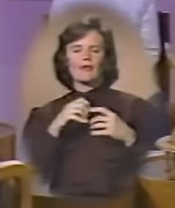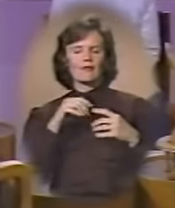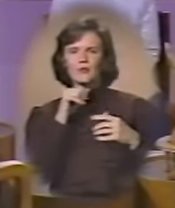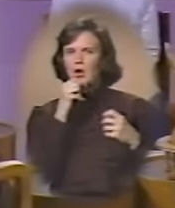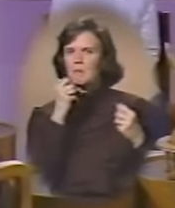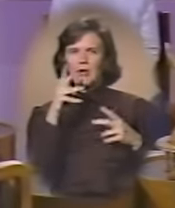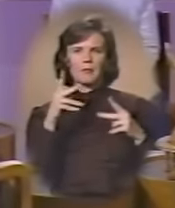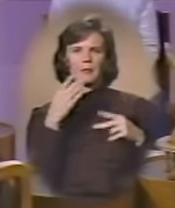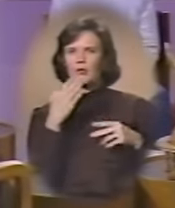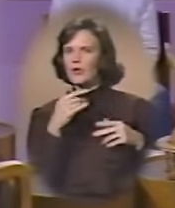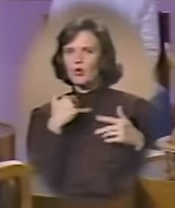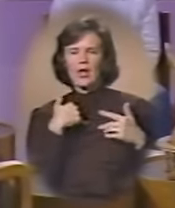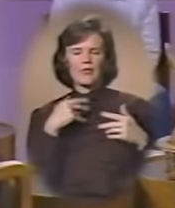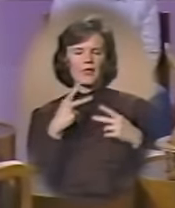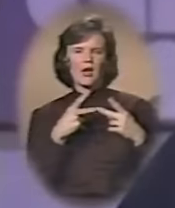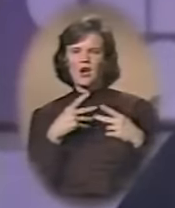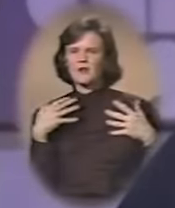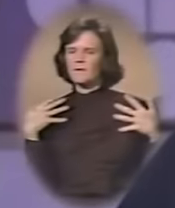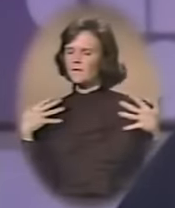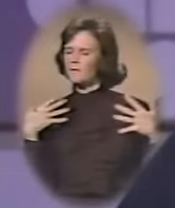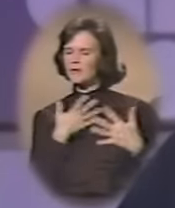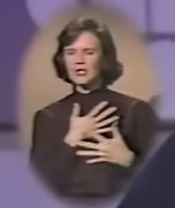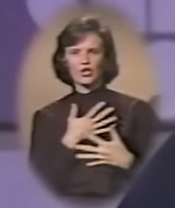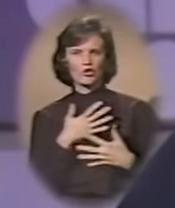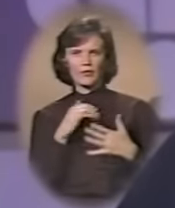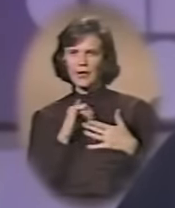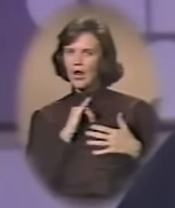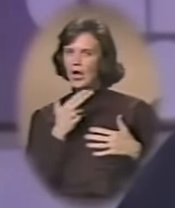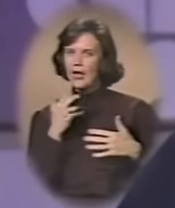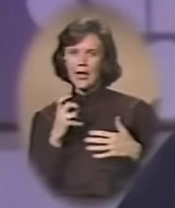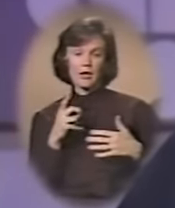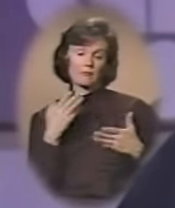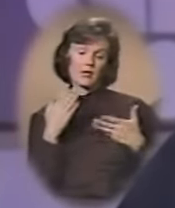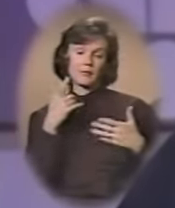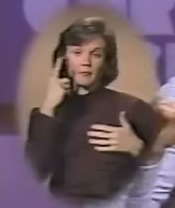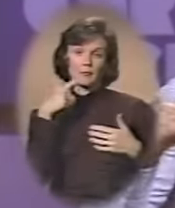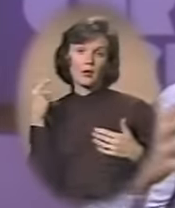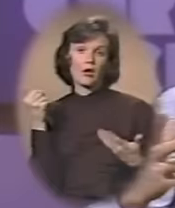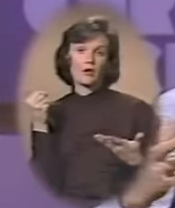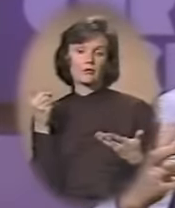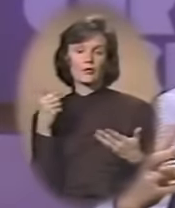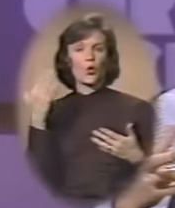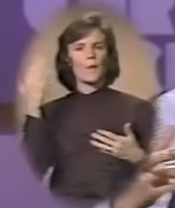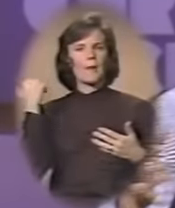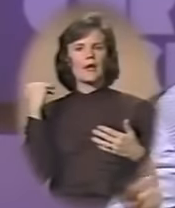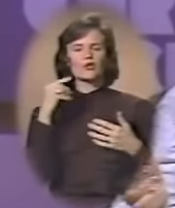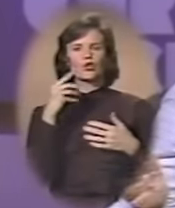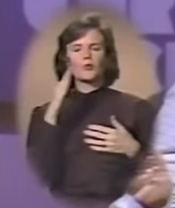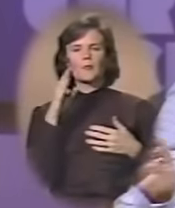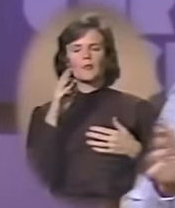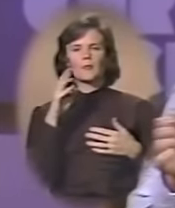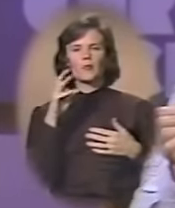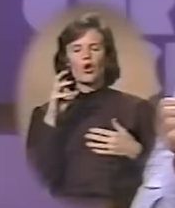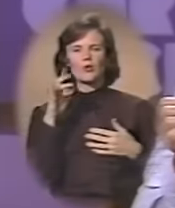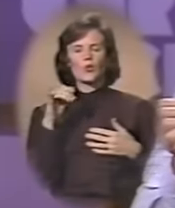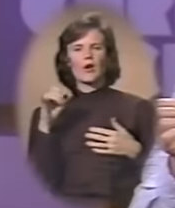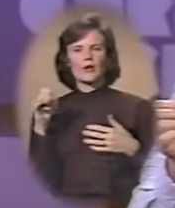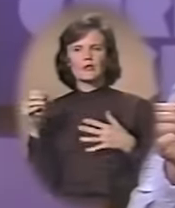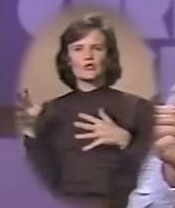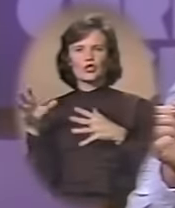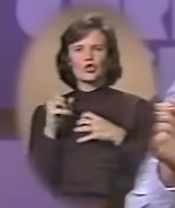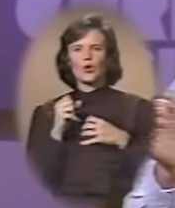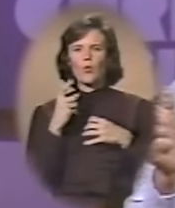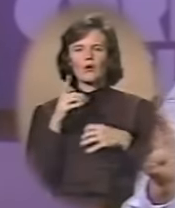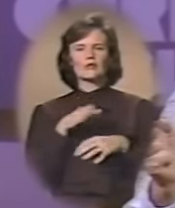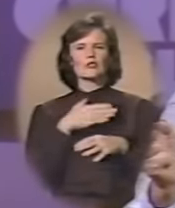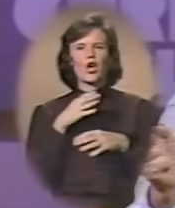many people there who had the kind of fear that I had. And maybe it's because, going back to the Broadway thing, she took the one song